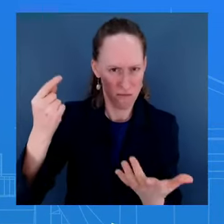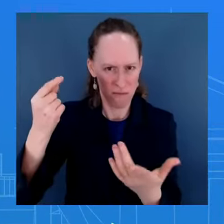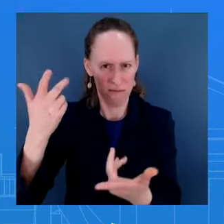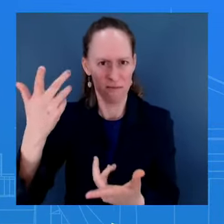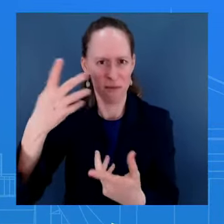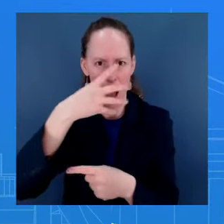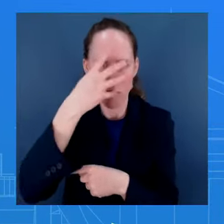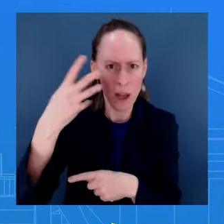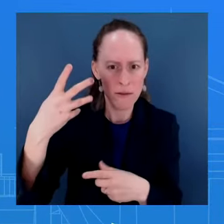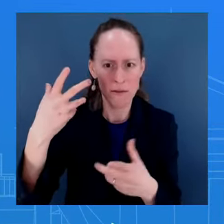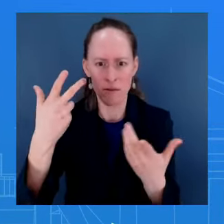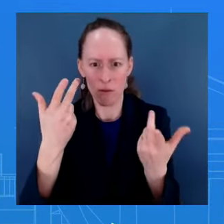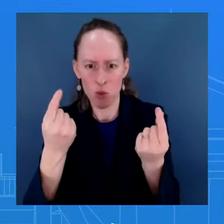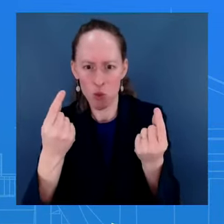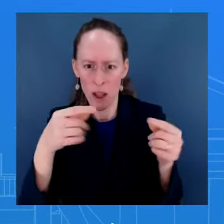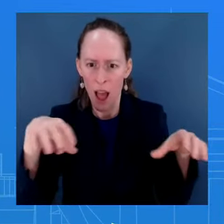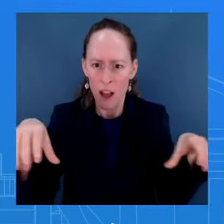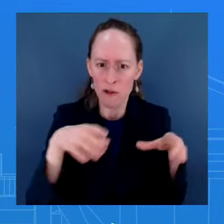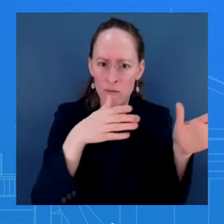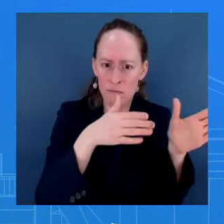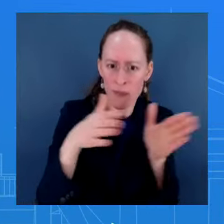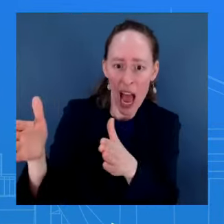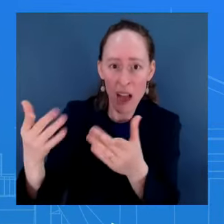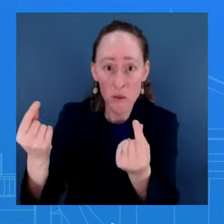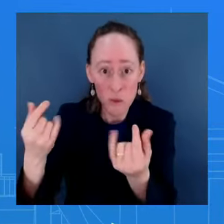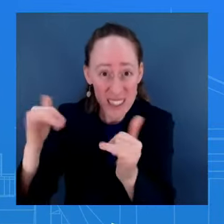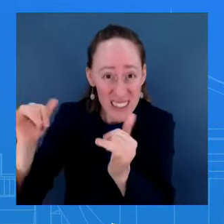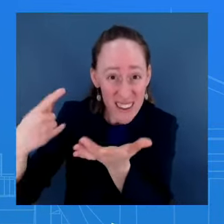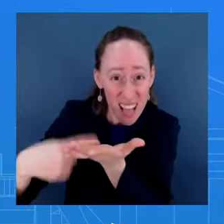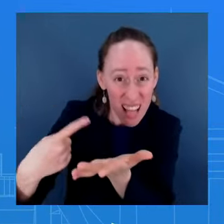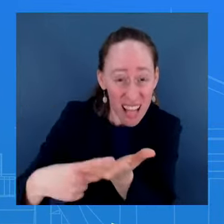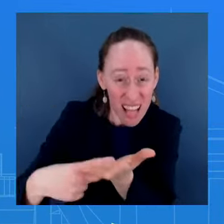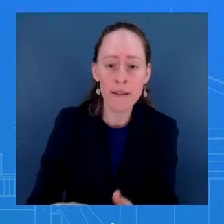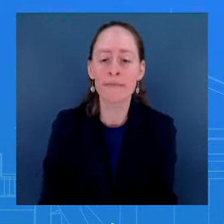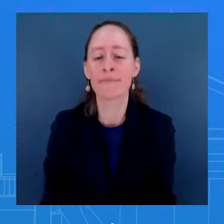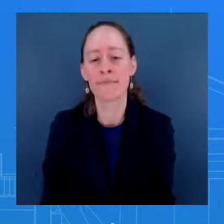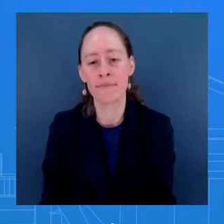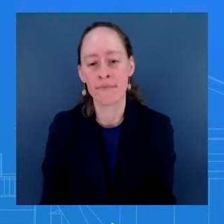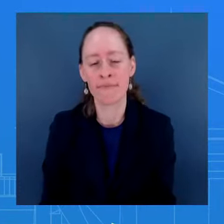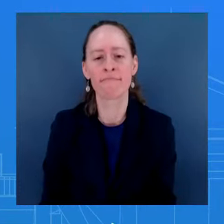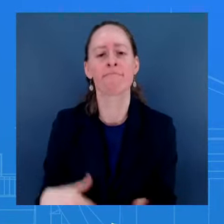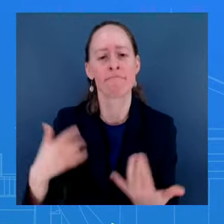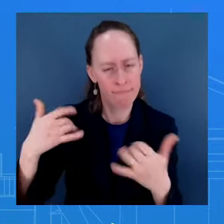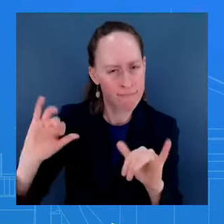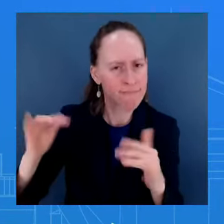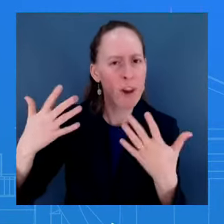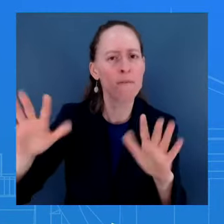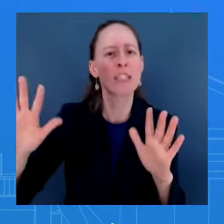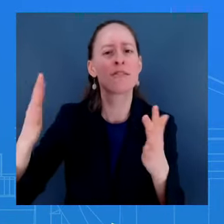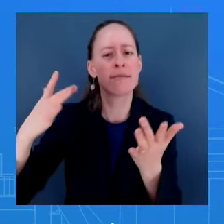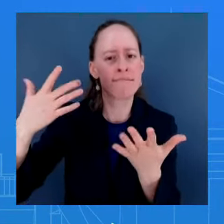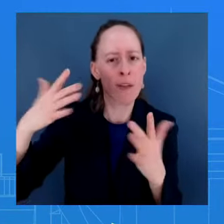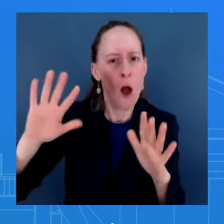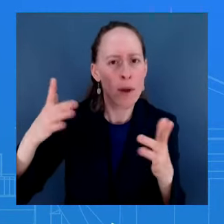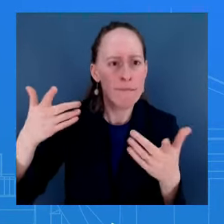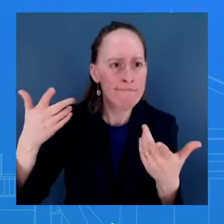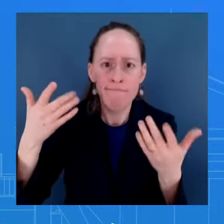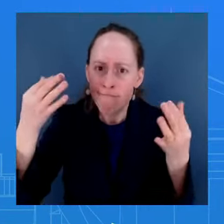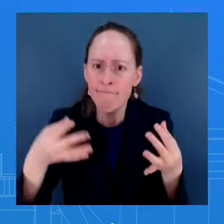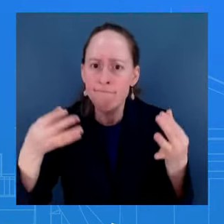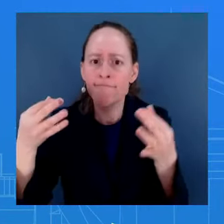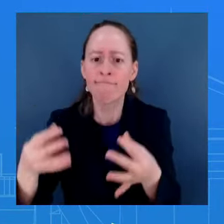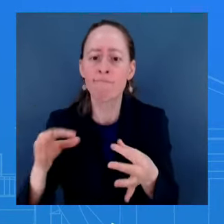bottom line is the best way to have moved forward on dealing with immigration, dealing with the border challenges that we're seeing,